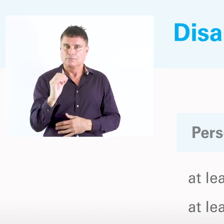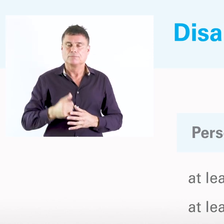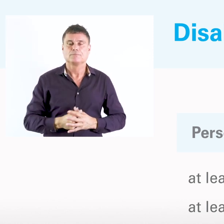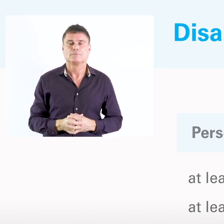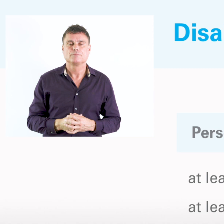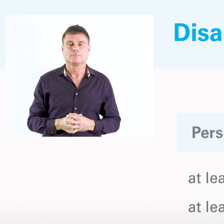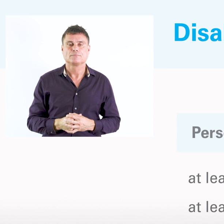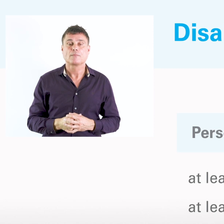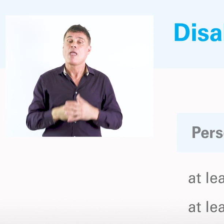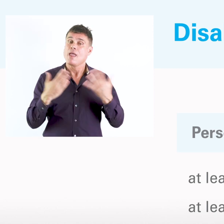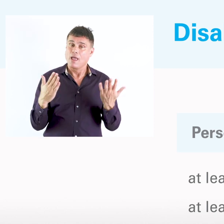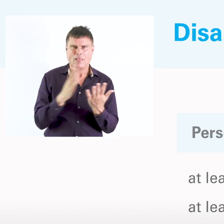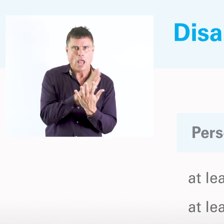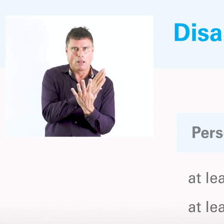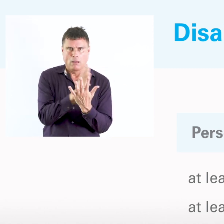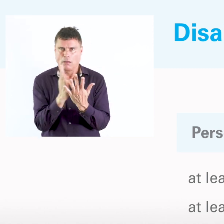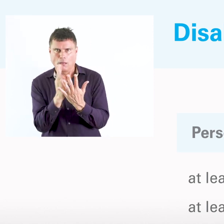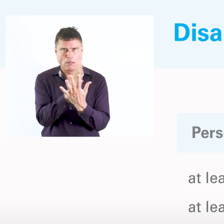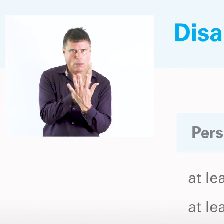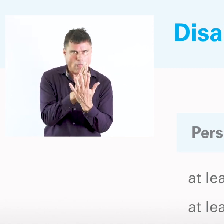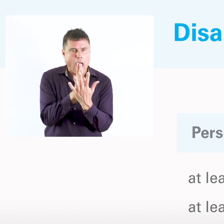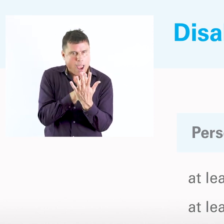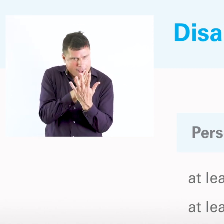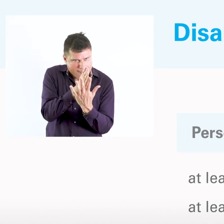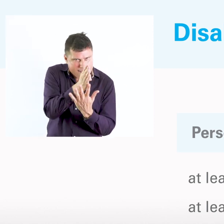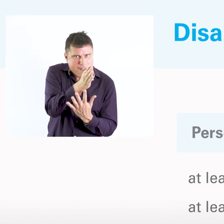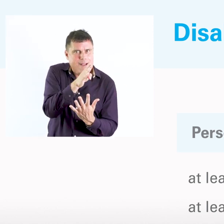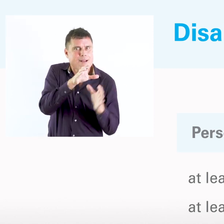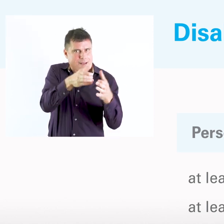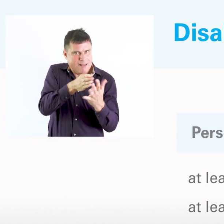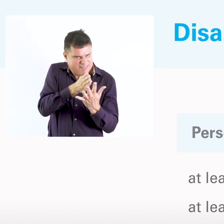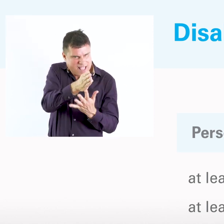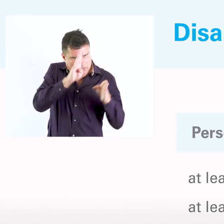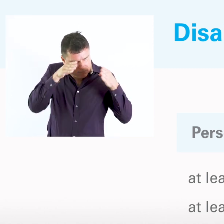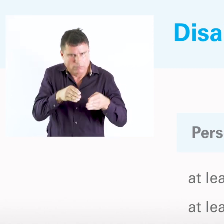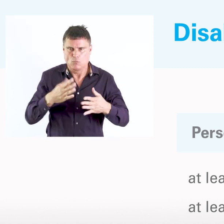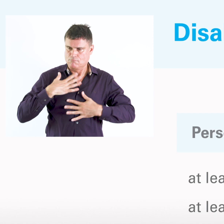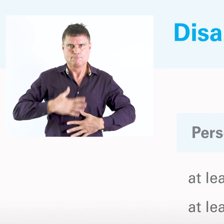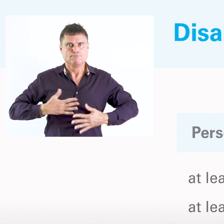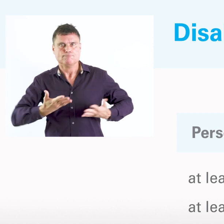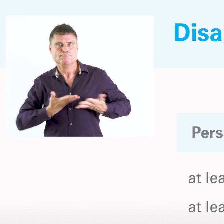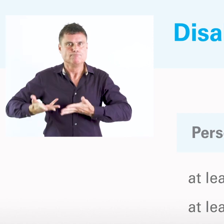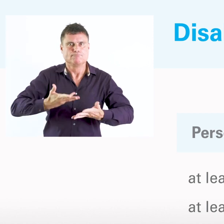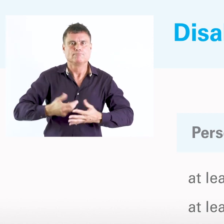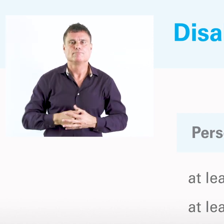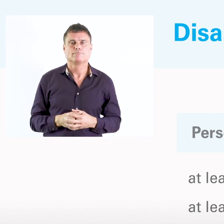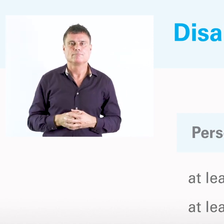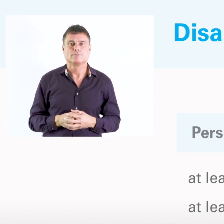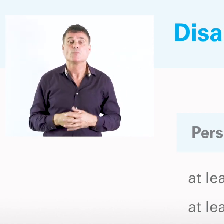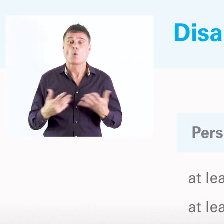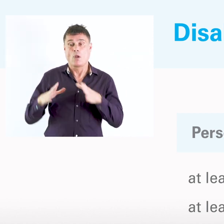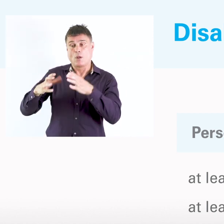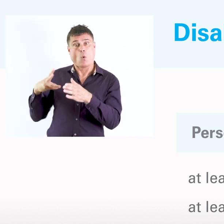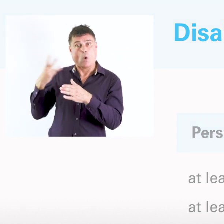be 2.2 percent. And again, this is beginning to fill out that continuum